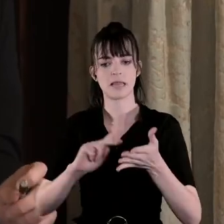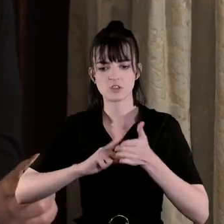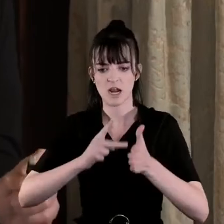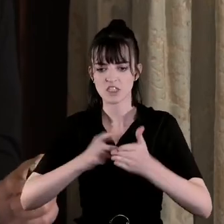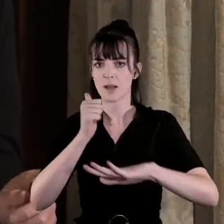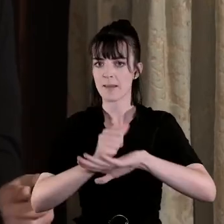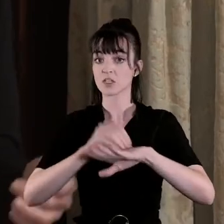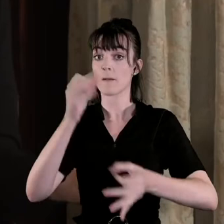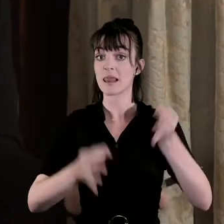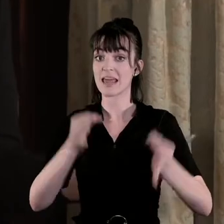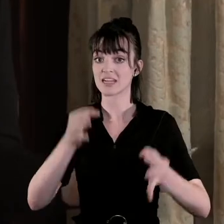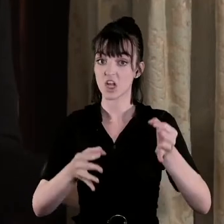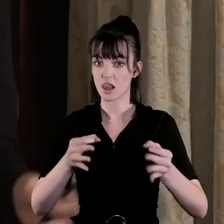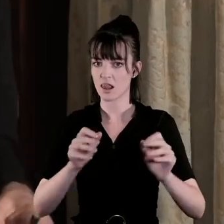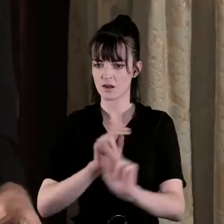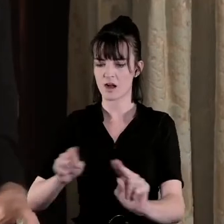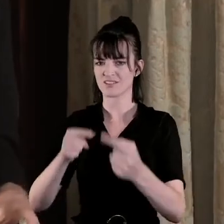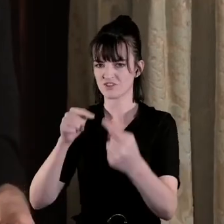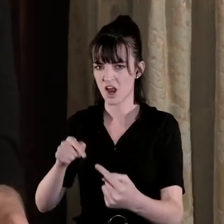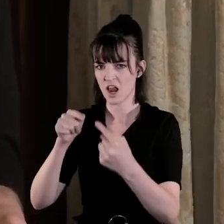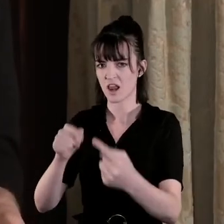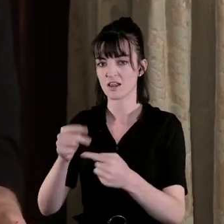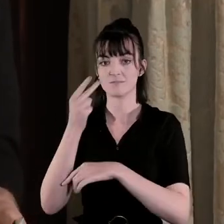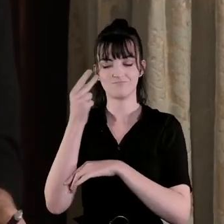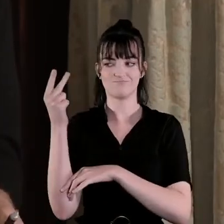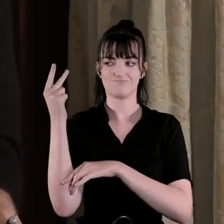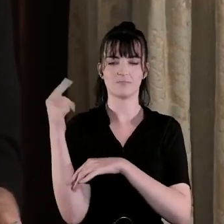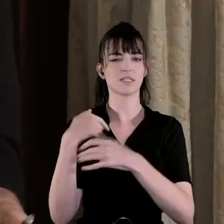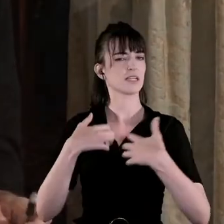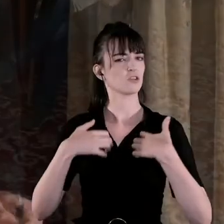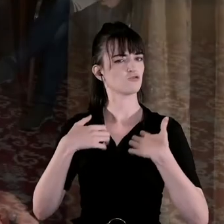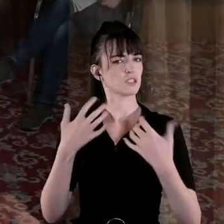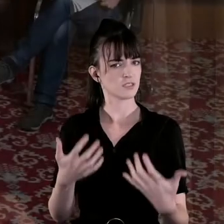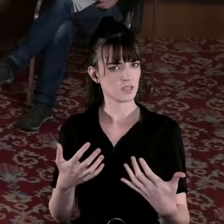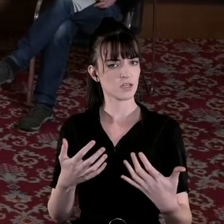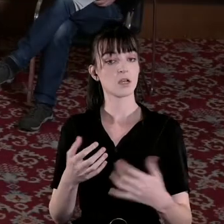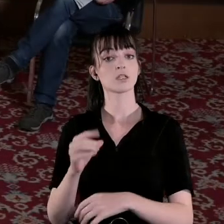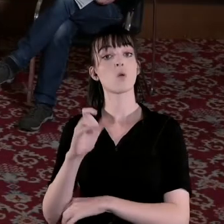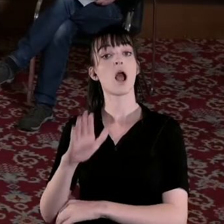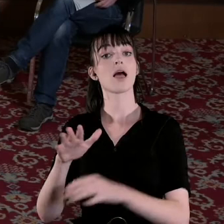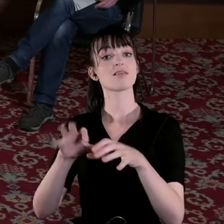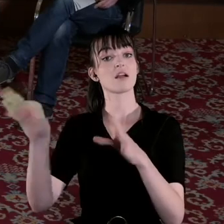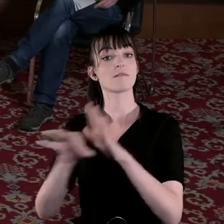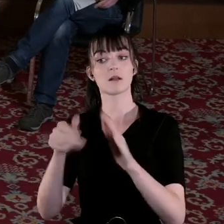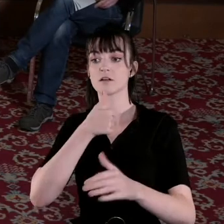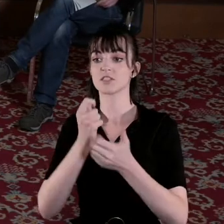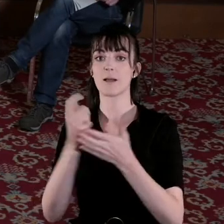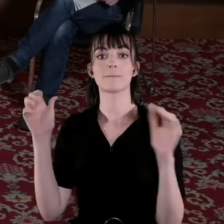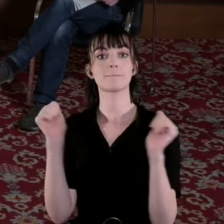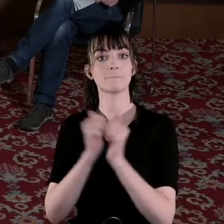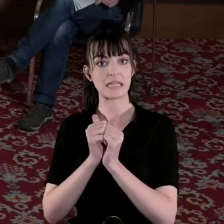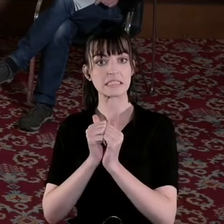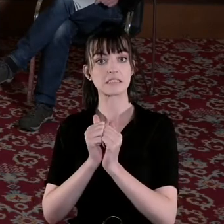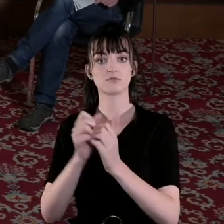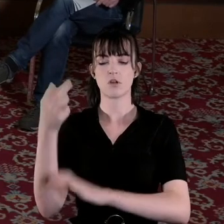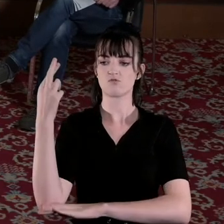struggle in retrospect is really striking when the Doyle first meets the revolutionary documents that are